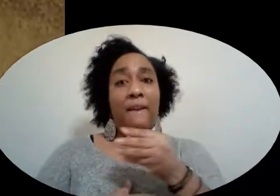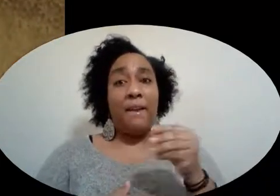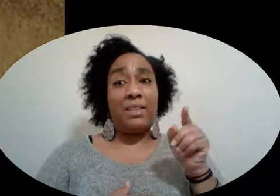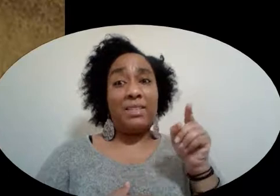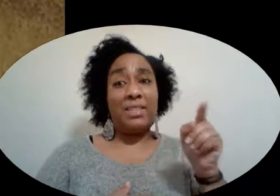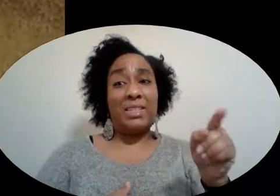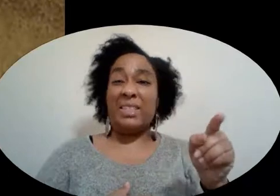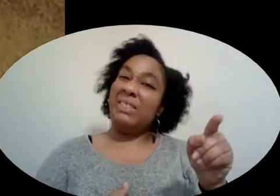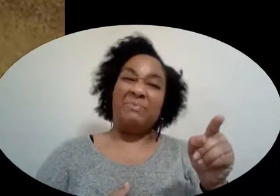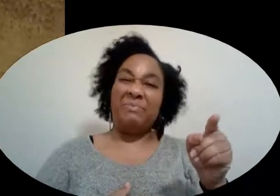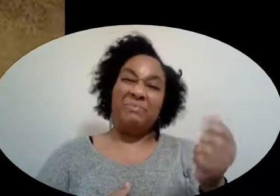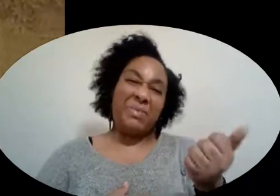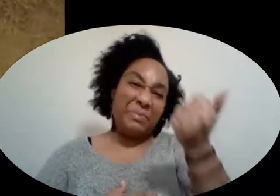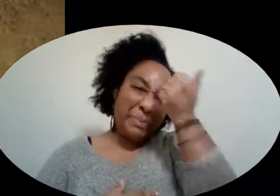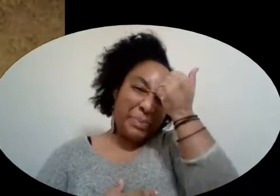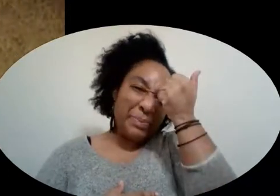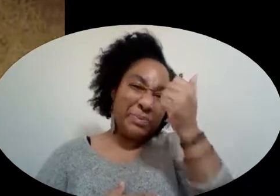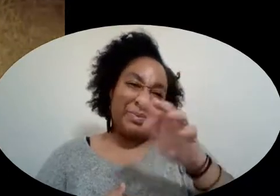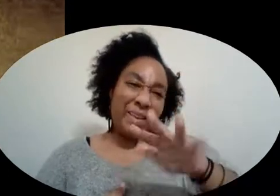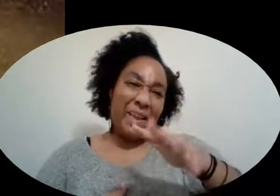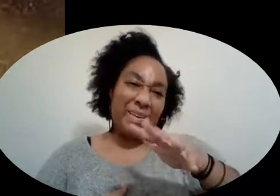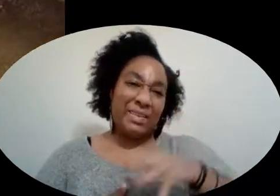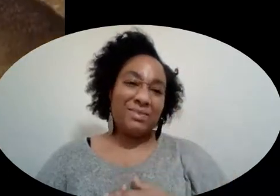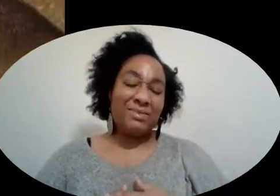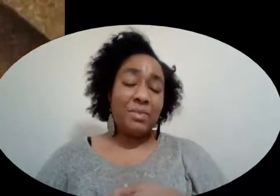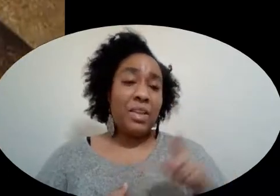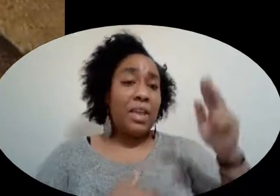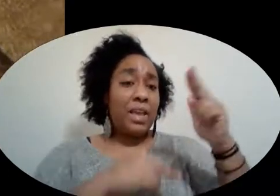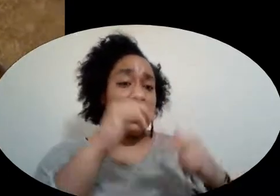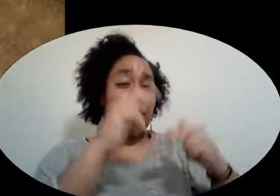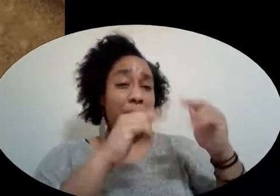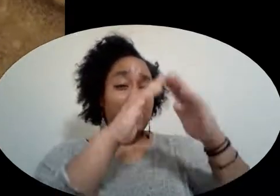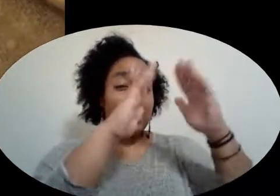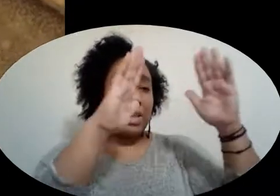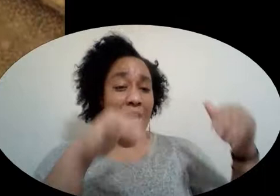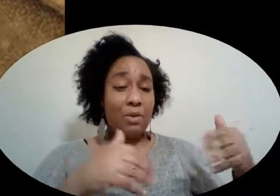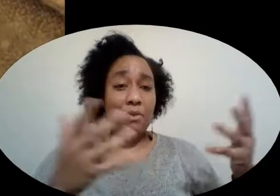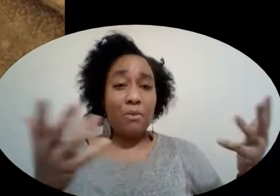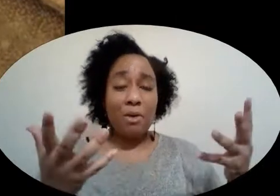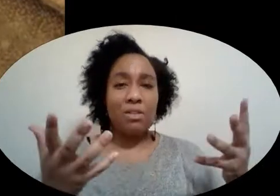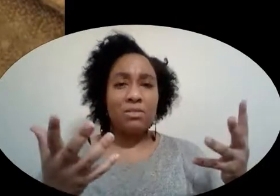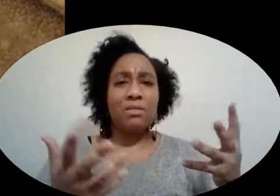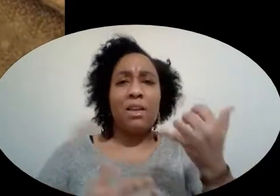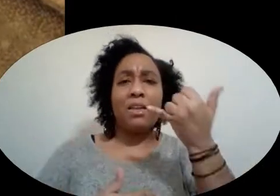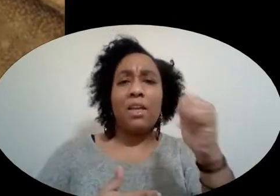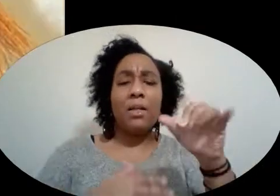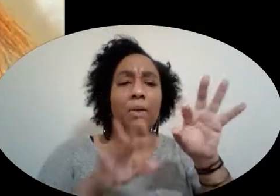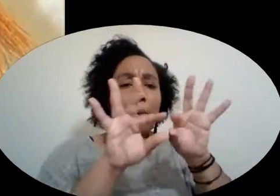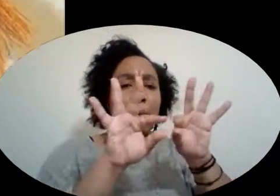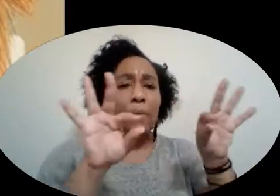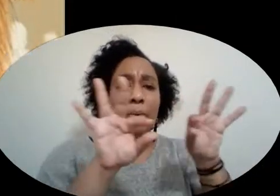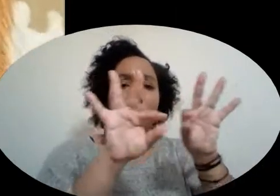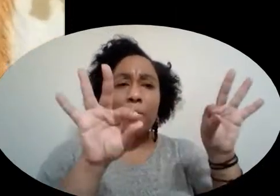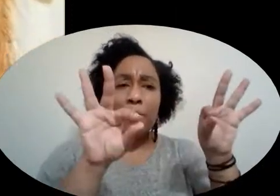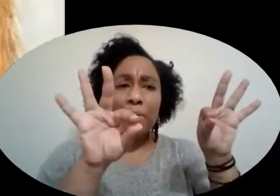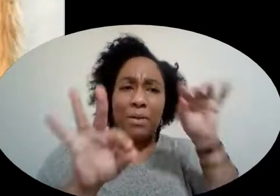And he wasn't too bright either He had built his whole house out of straw I don't know, can you